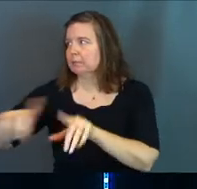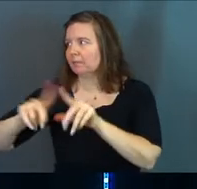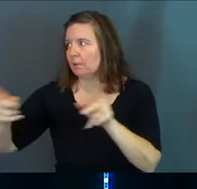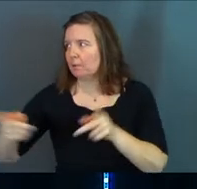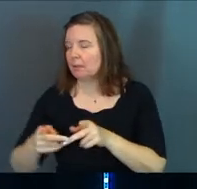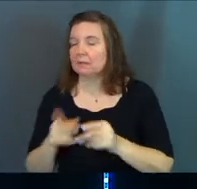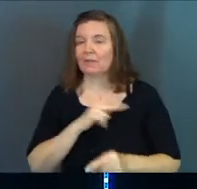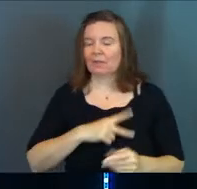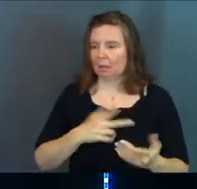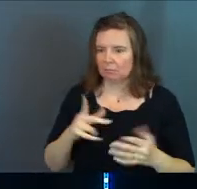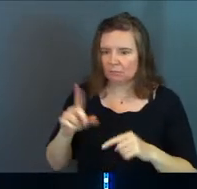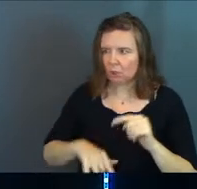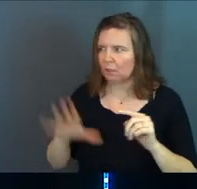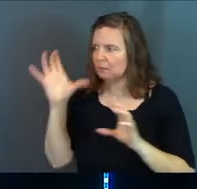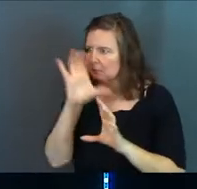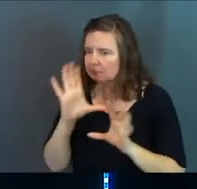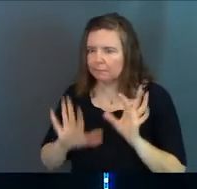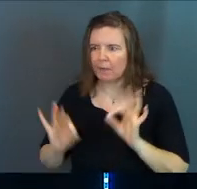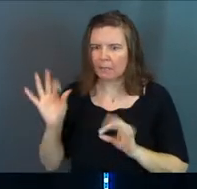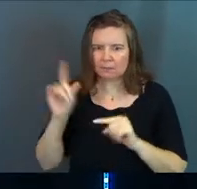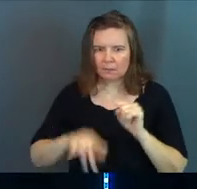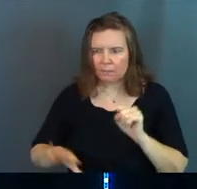And the king of Aram could never find him.